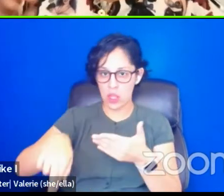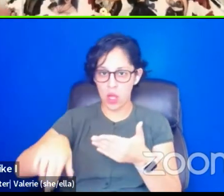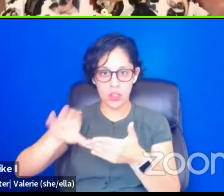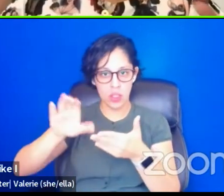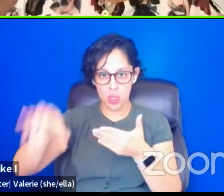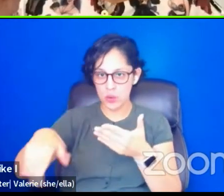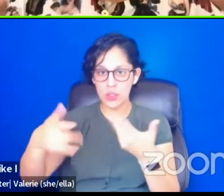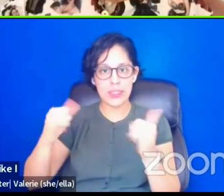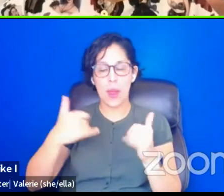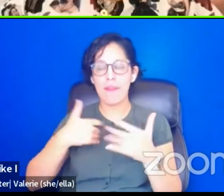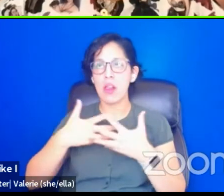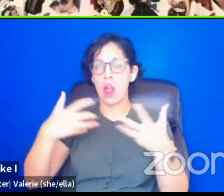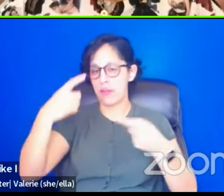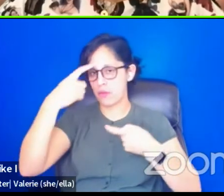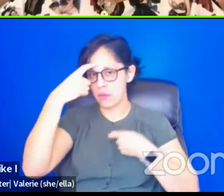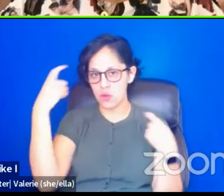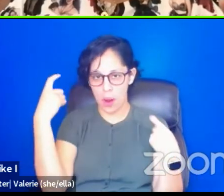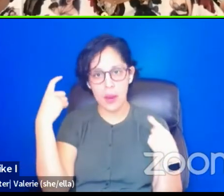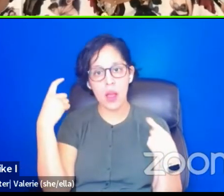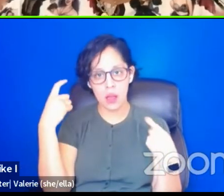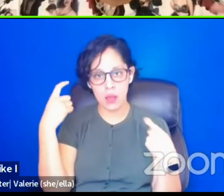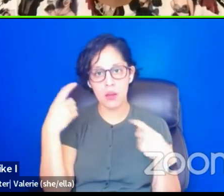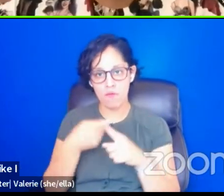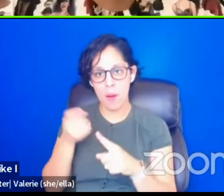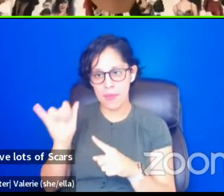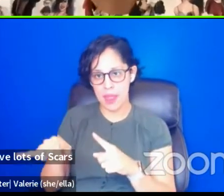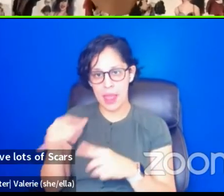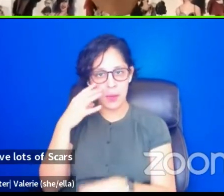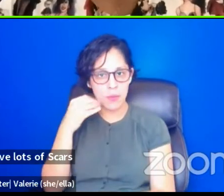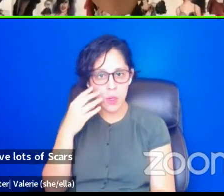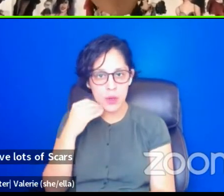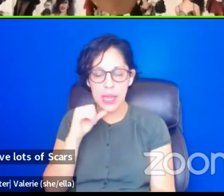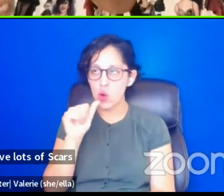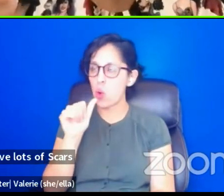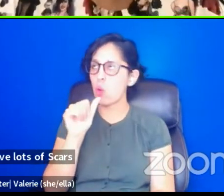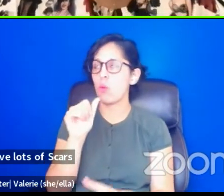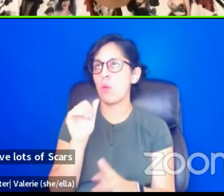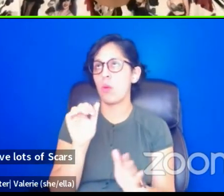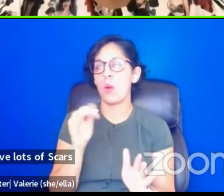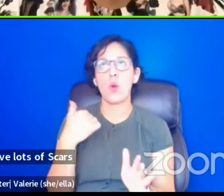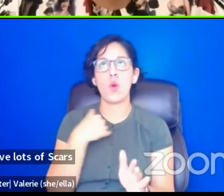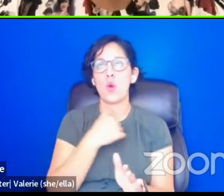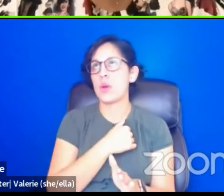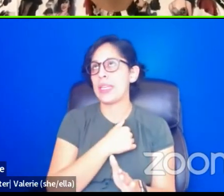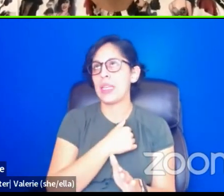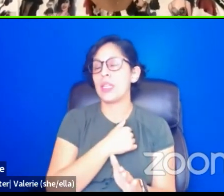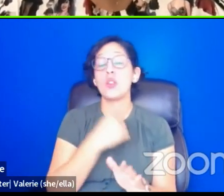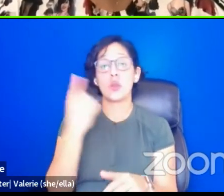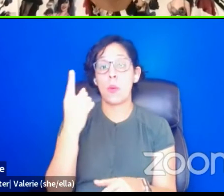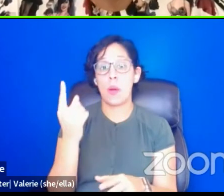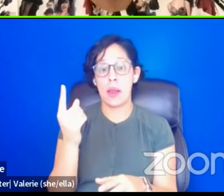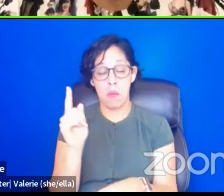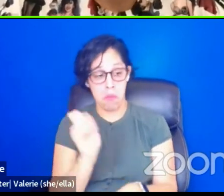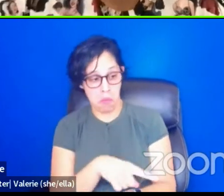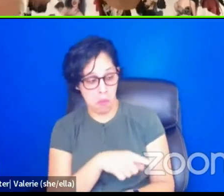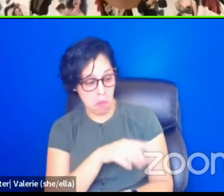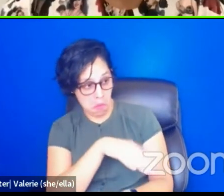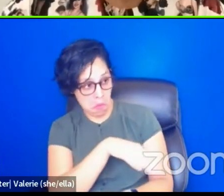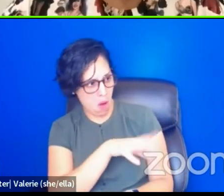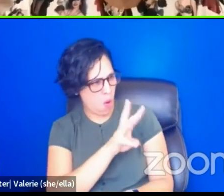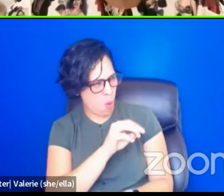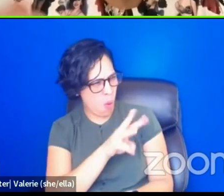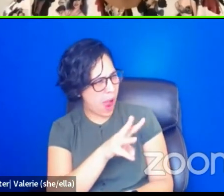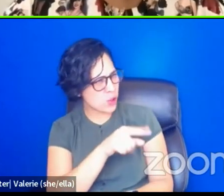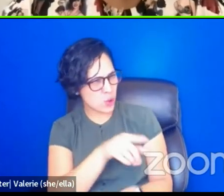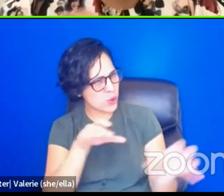lots of scars from that. Um, cause I don't think that we really, someone asked me, they're like, Oh, you know, wow, you did